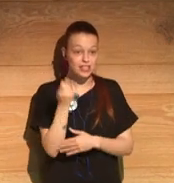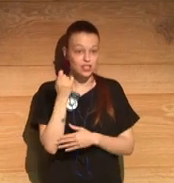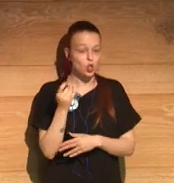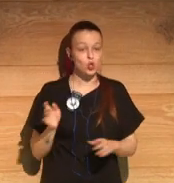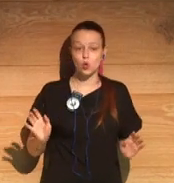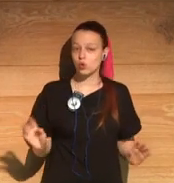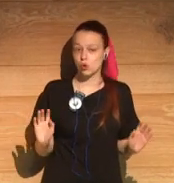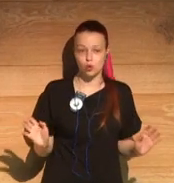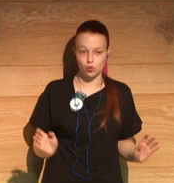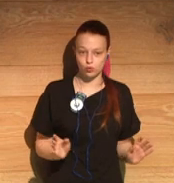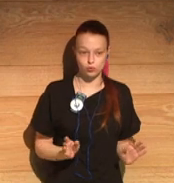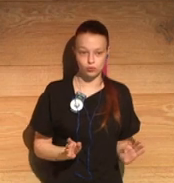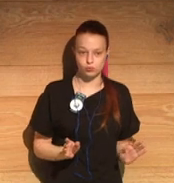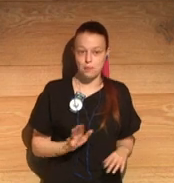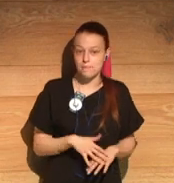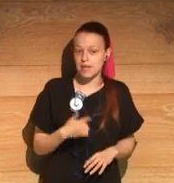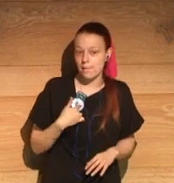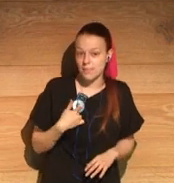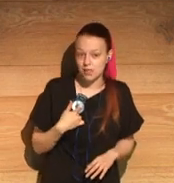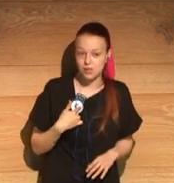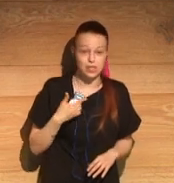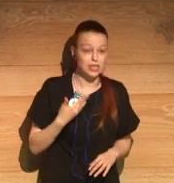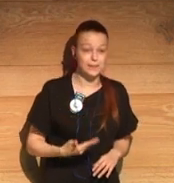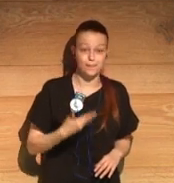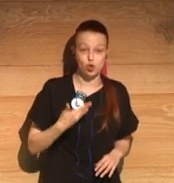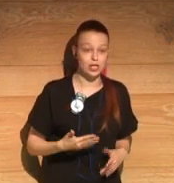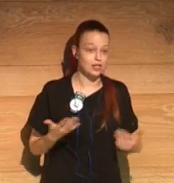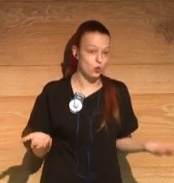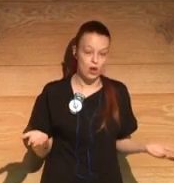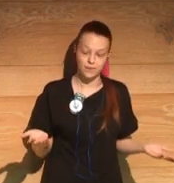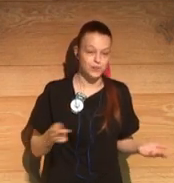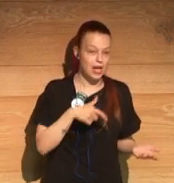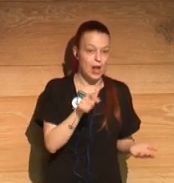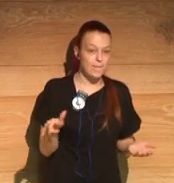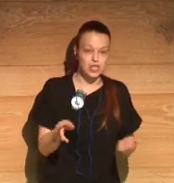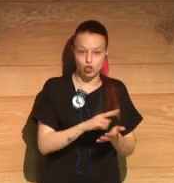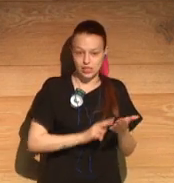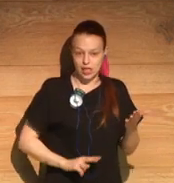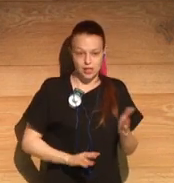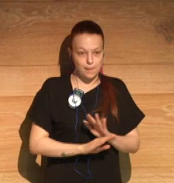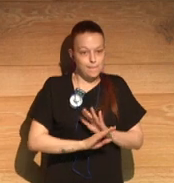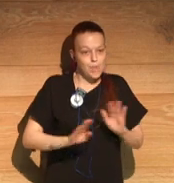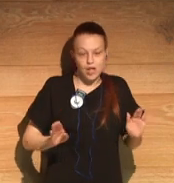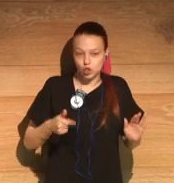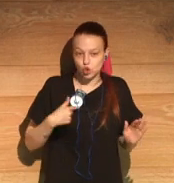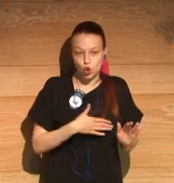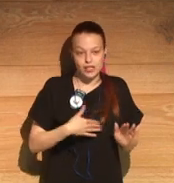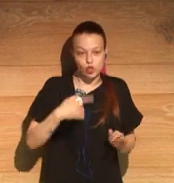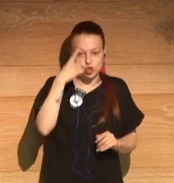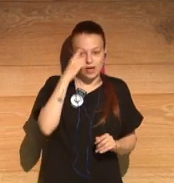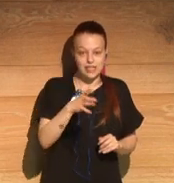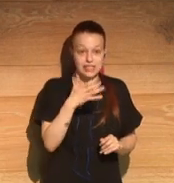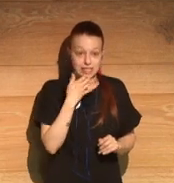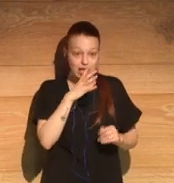I mean, for me, the important thing is readers. You know, I want to feel that the books I'm writing are being read